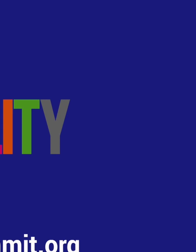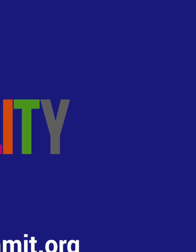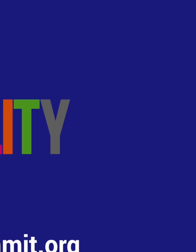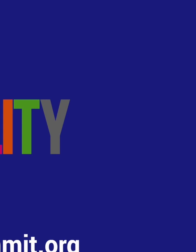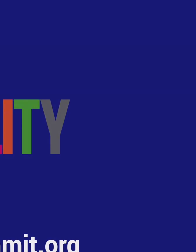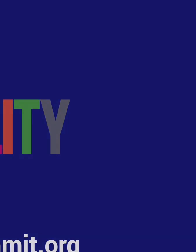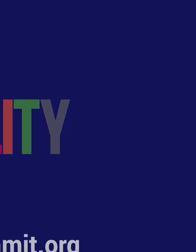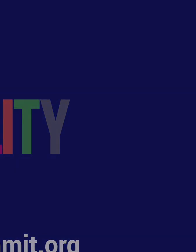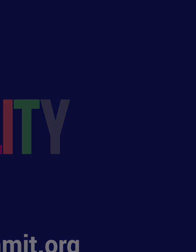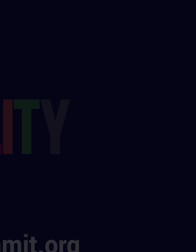.org-11991-8902-1193